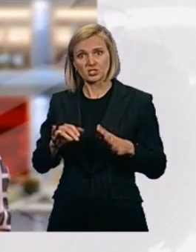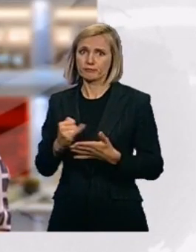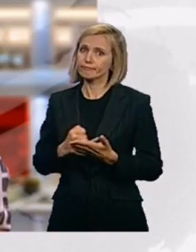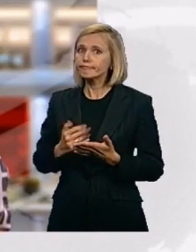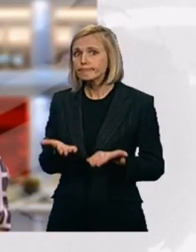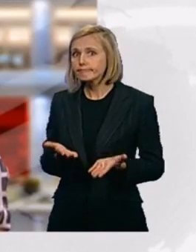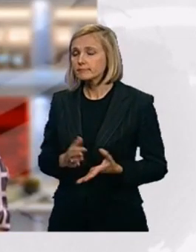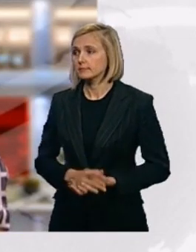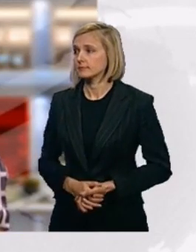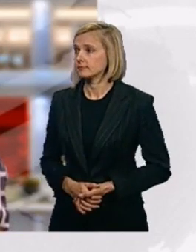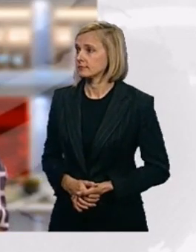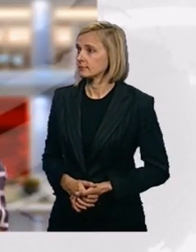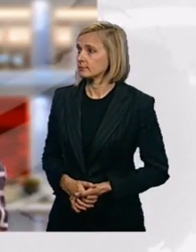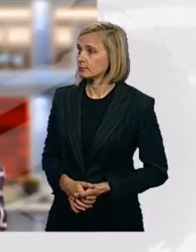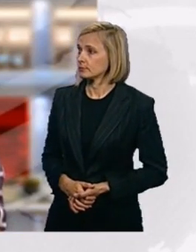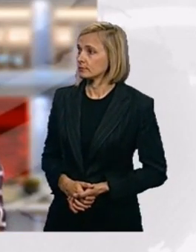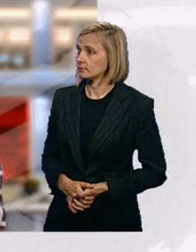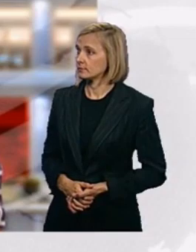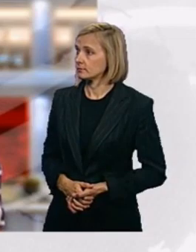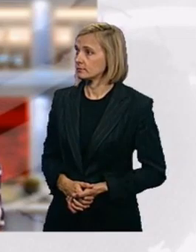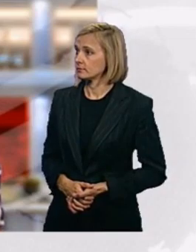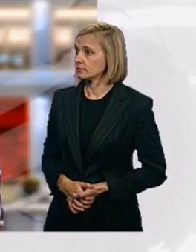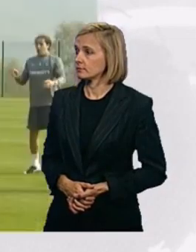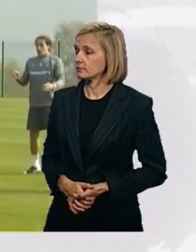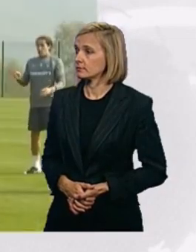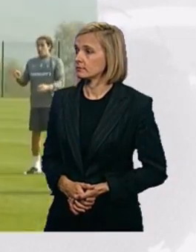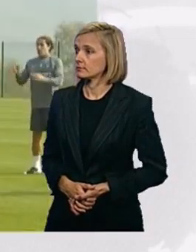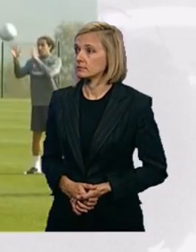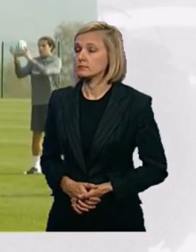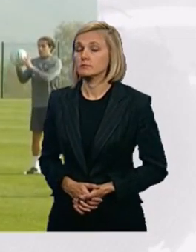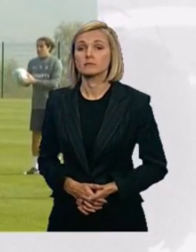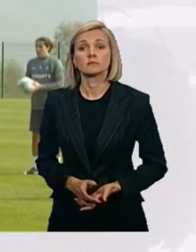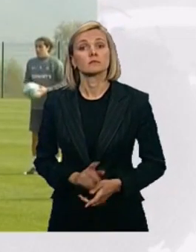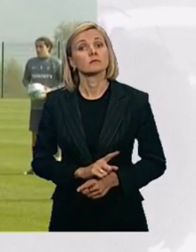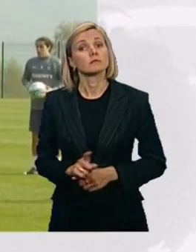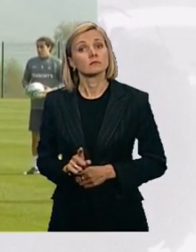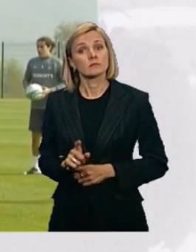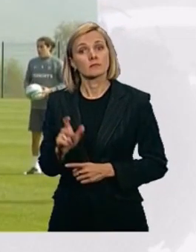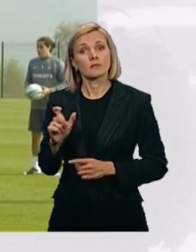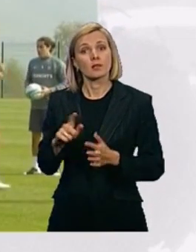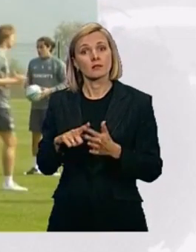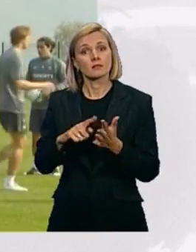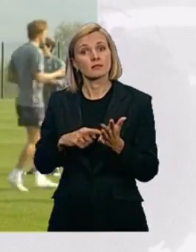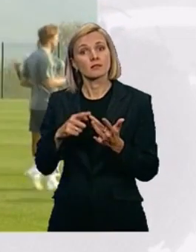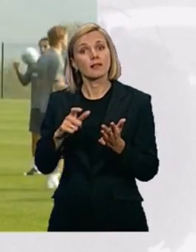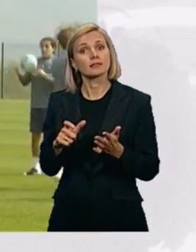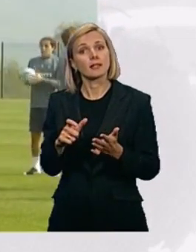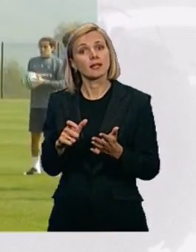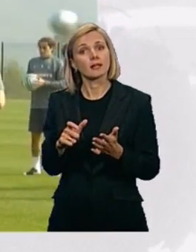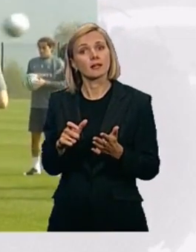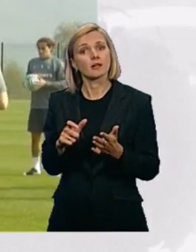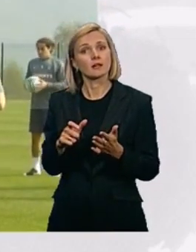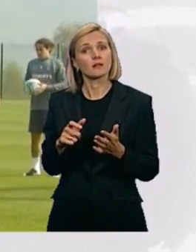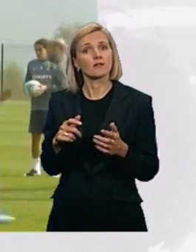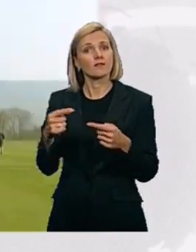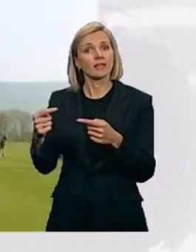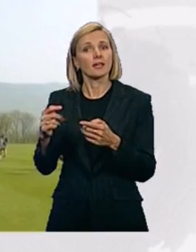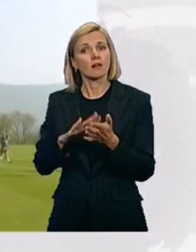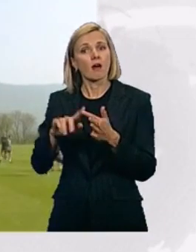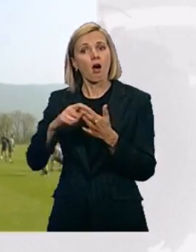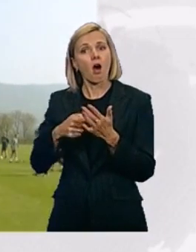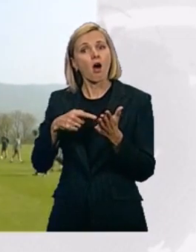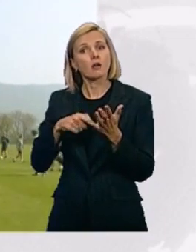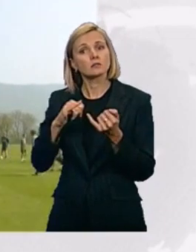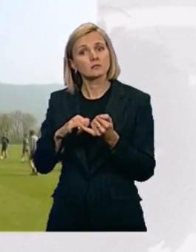Later in sport on the BBC News Channel, Celtic must avoid defeat at hearts if they're to remain in the race for the SPL title.